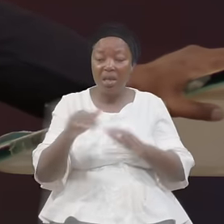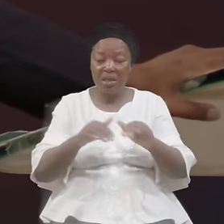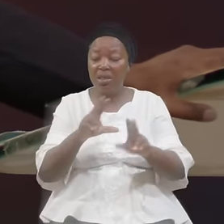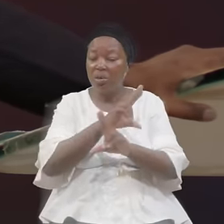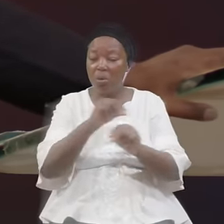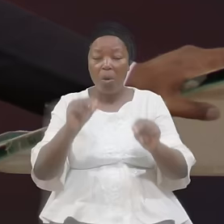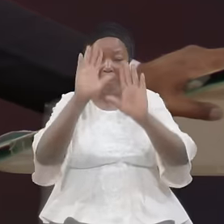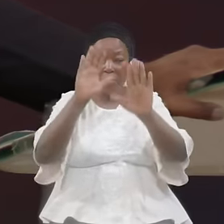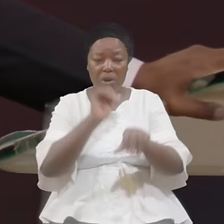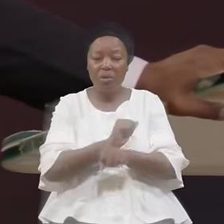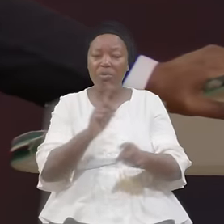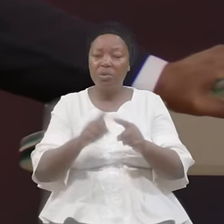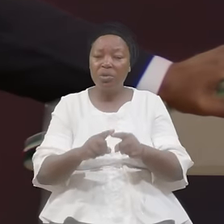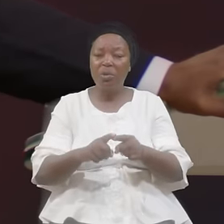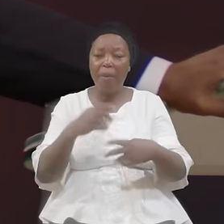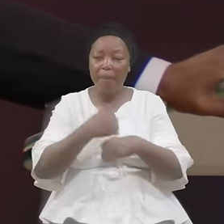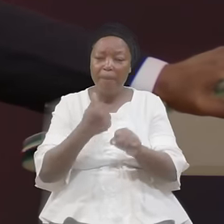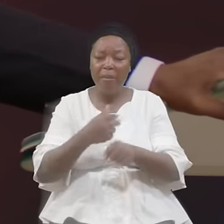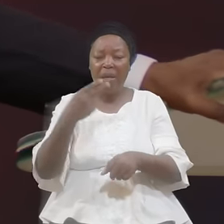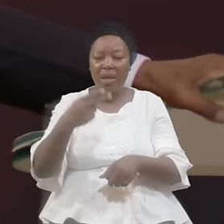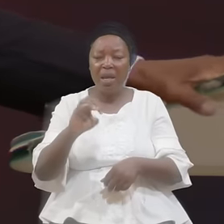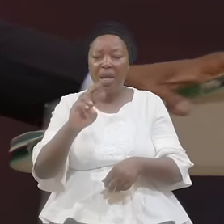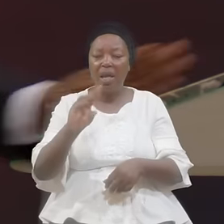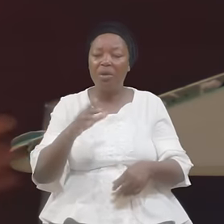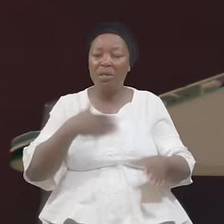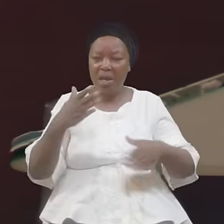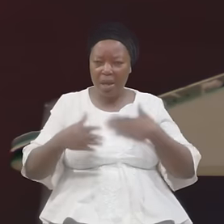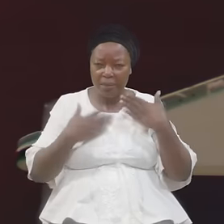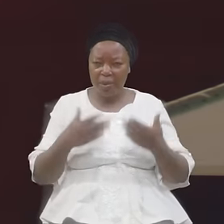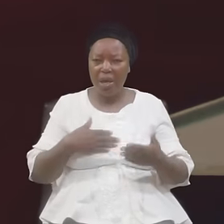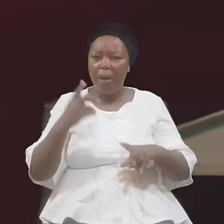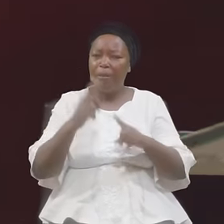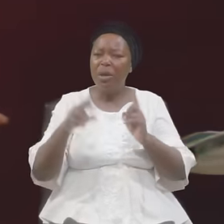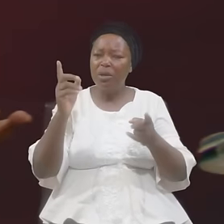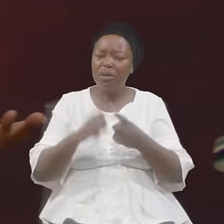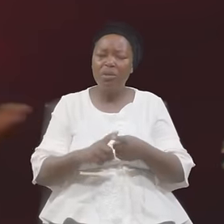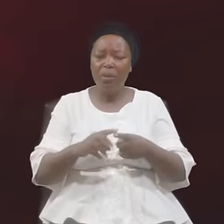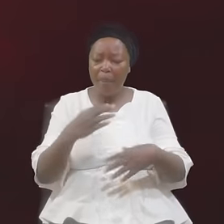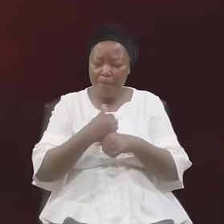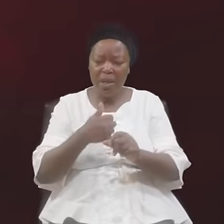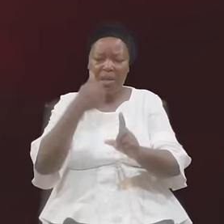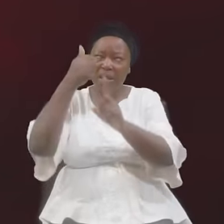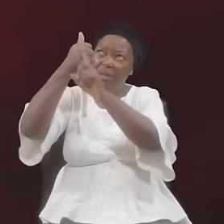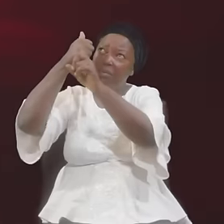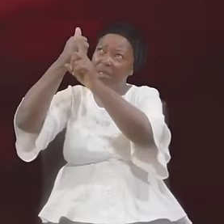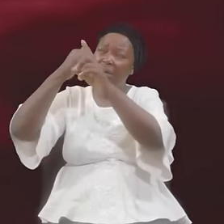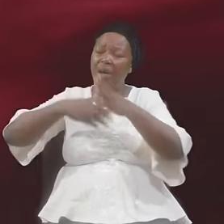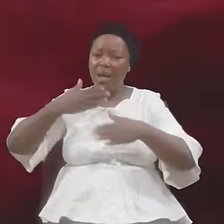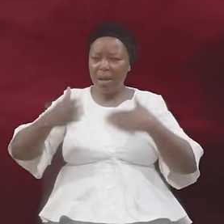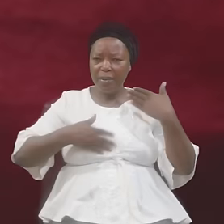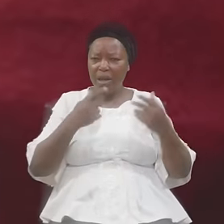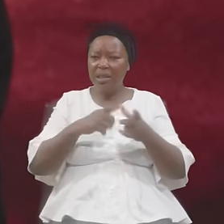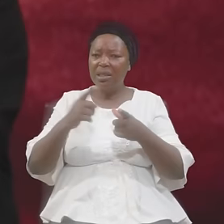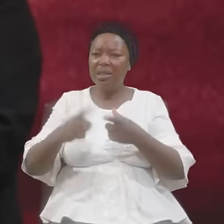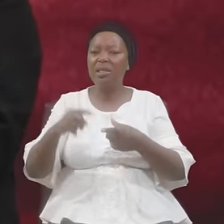to please Herod But to please himself If I do something